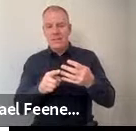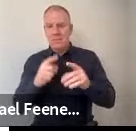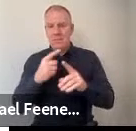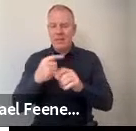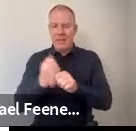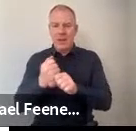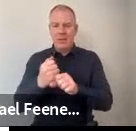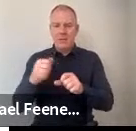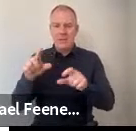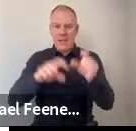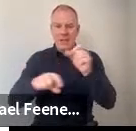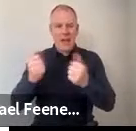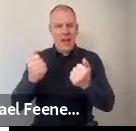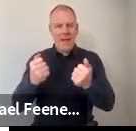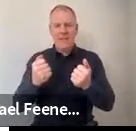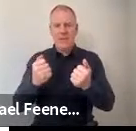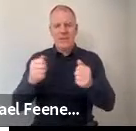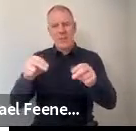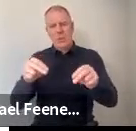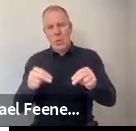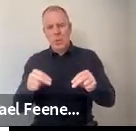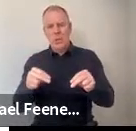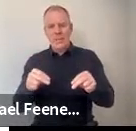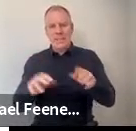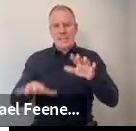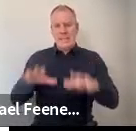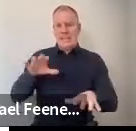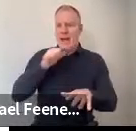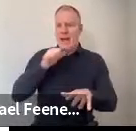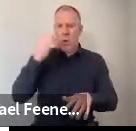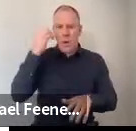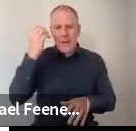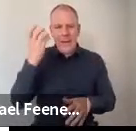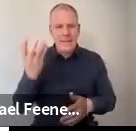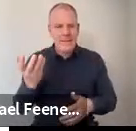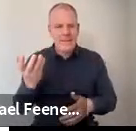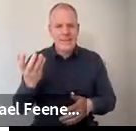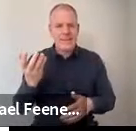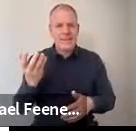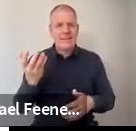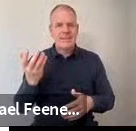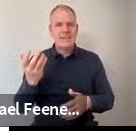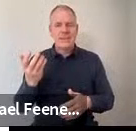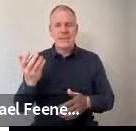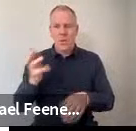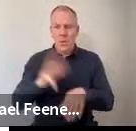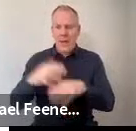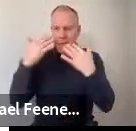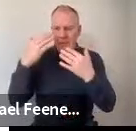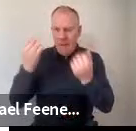of neutral responses where people did not have an opinion on that they had not formed a view.